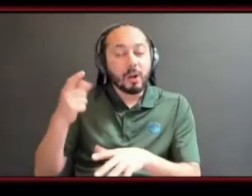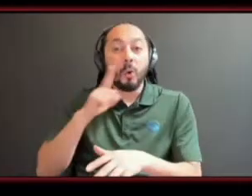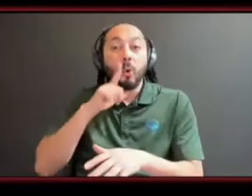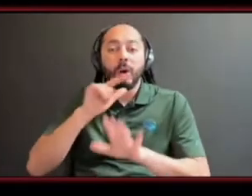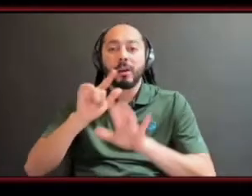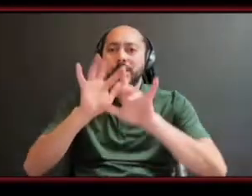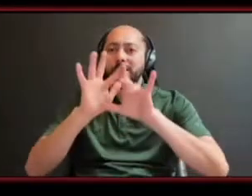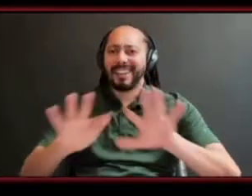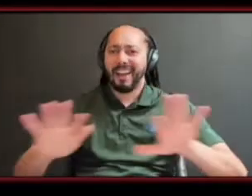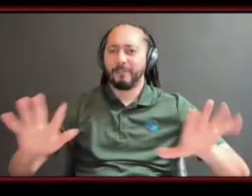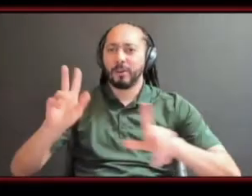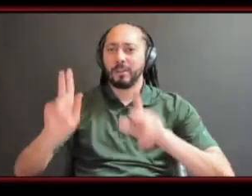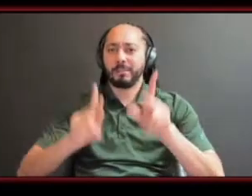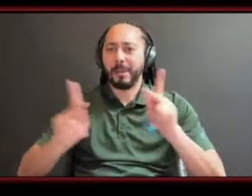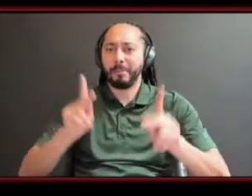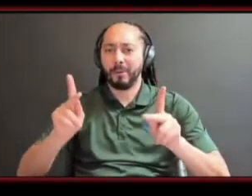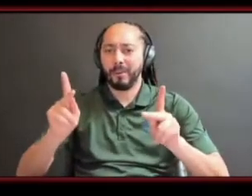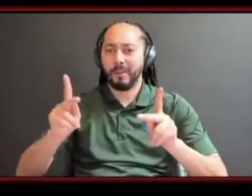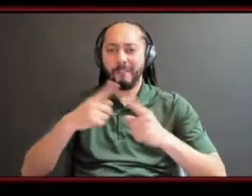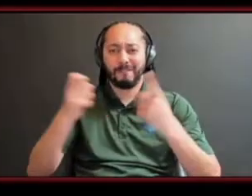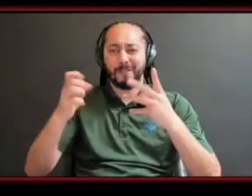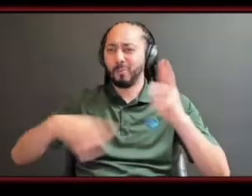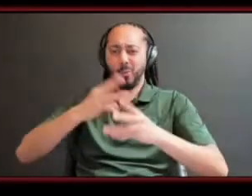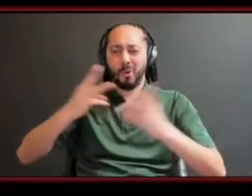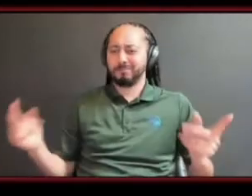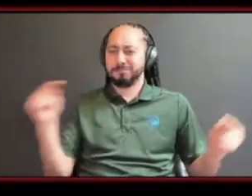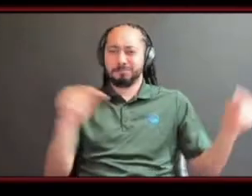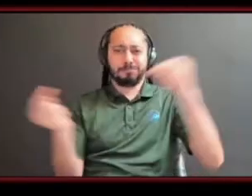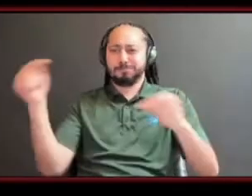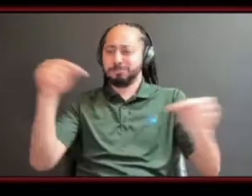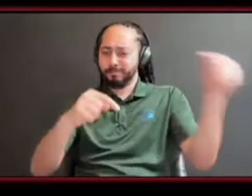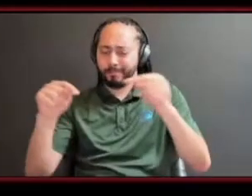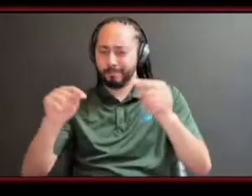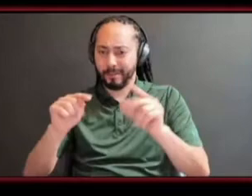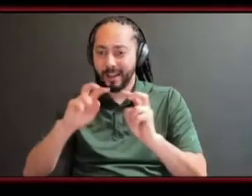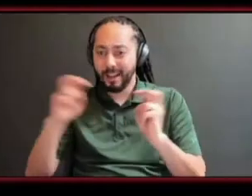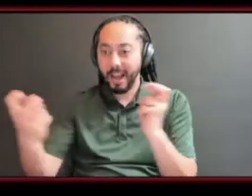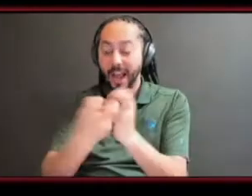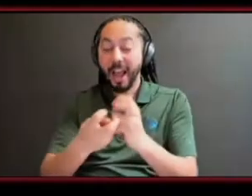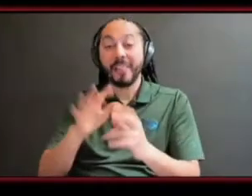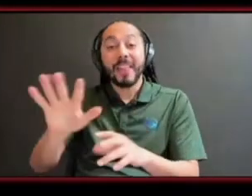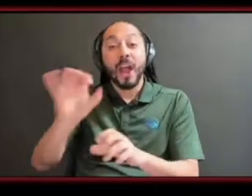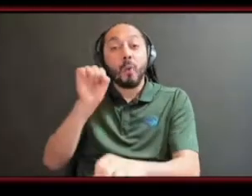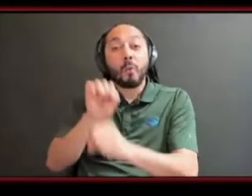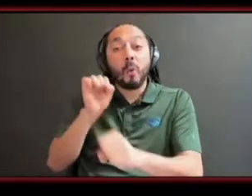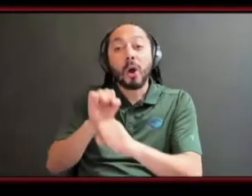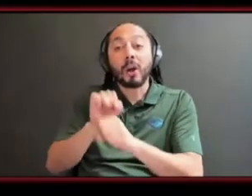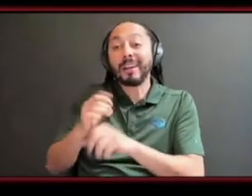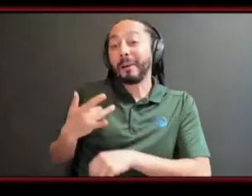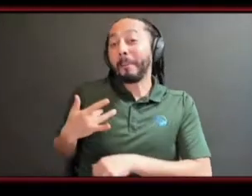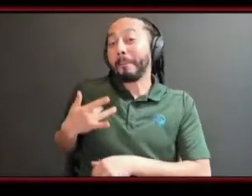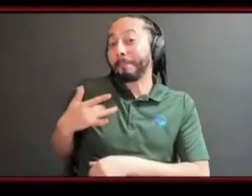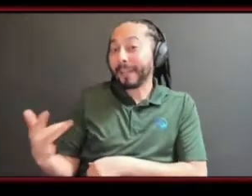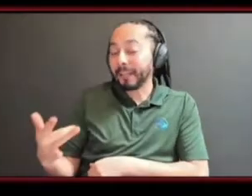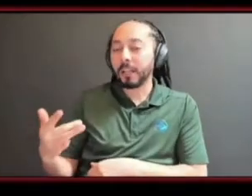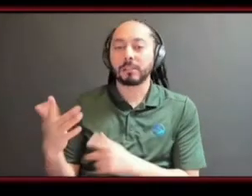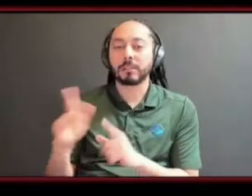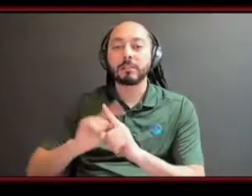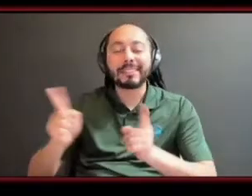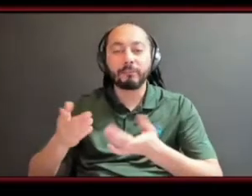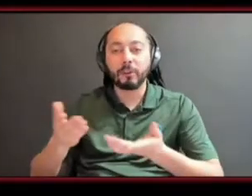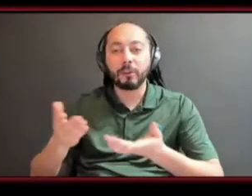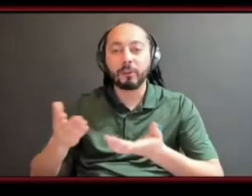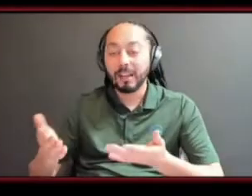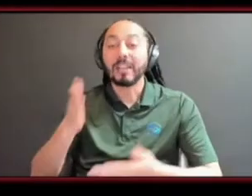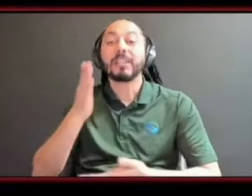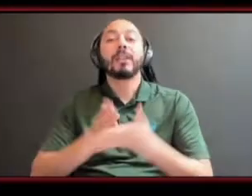also with their work ethic so some people are going to be really hard at it some people are just going to sit back and let you do all the